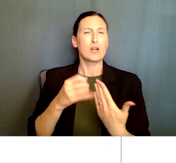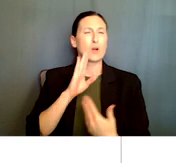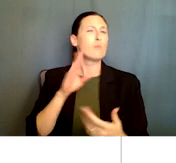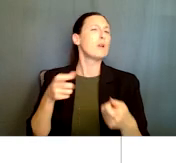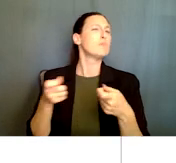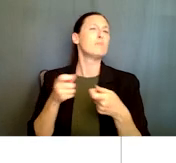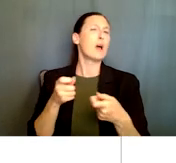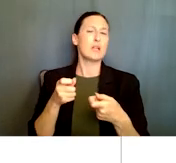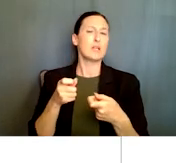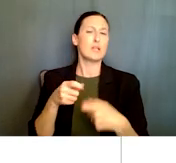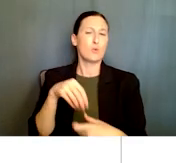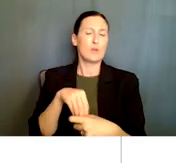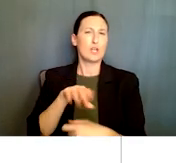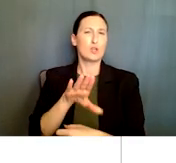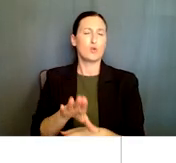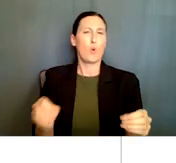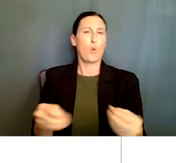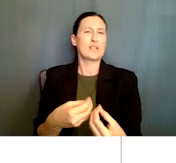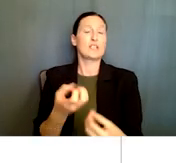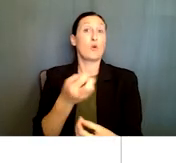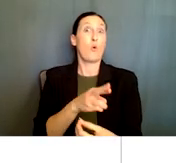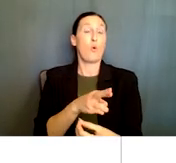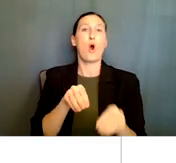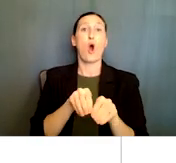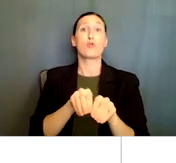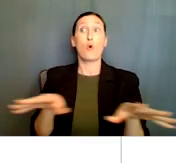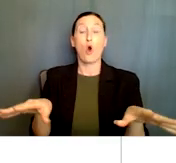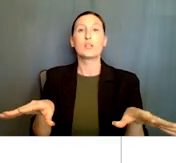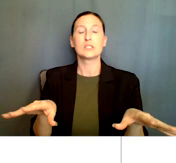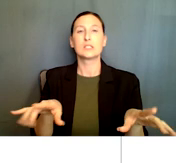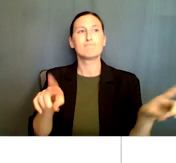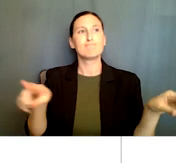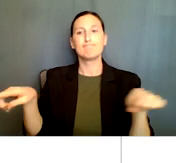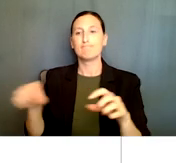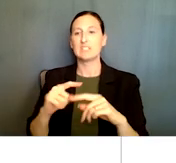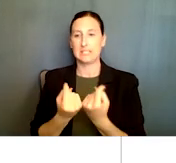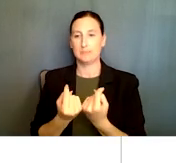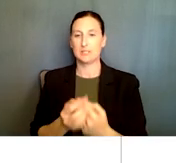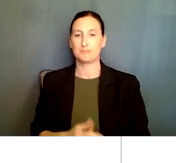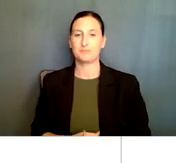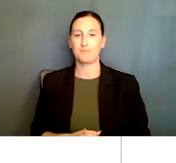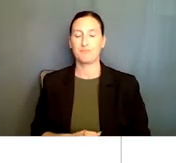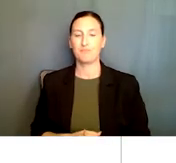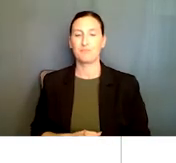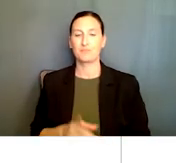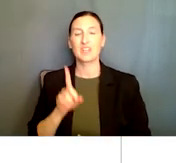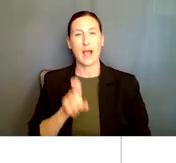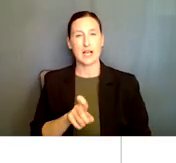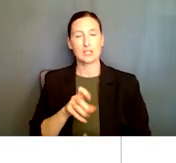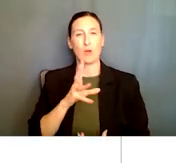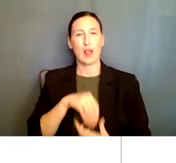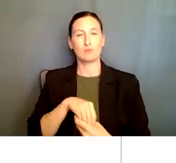within organizations or across the various teams. It has to include methods,